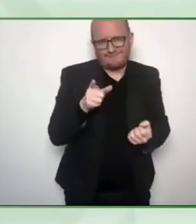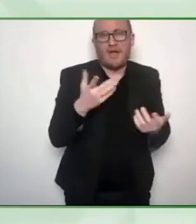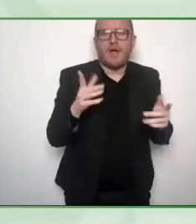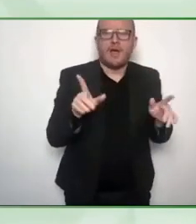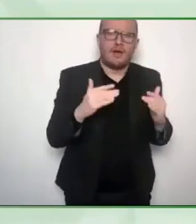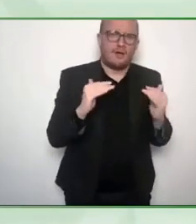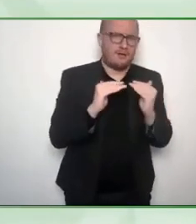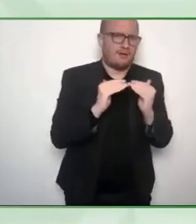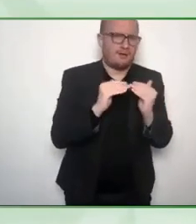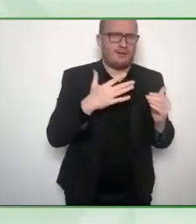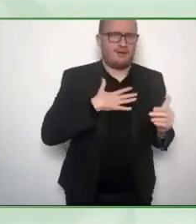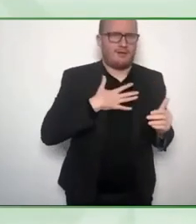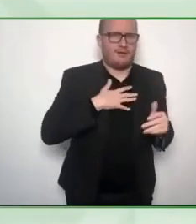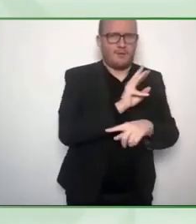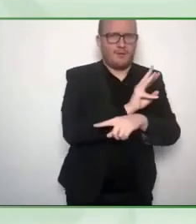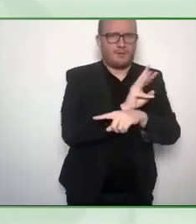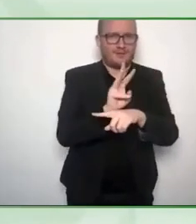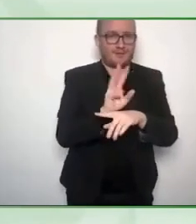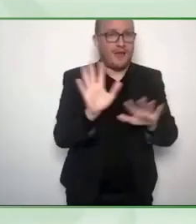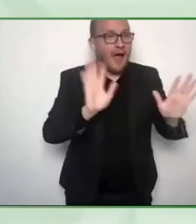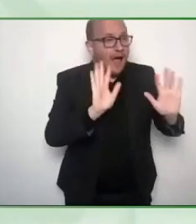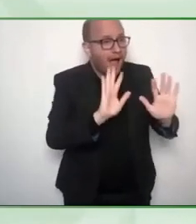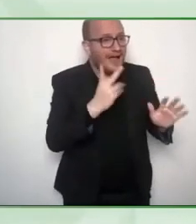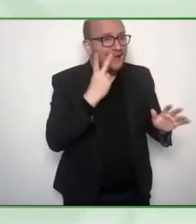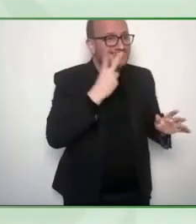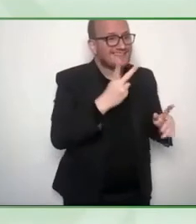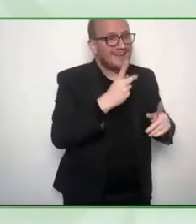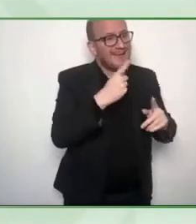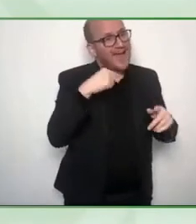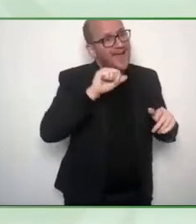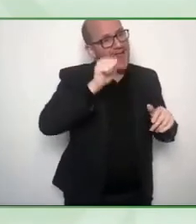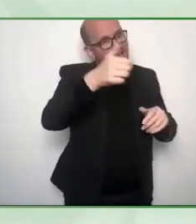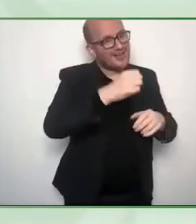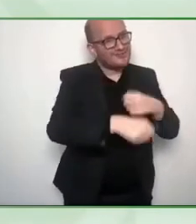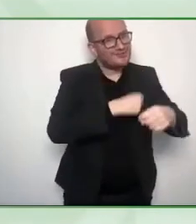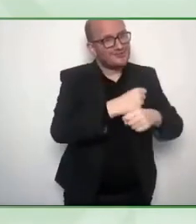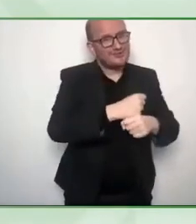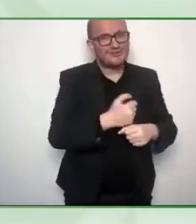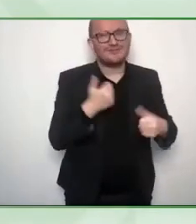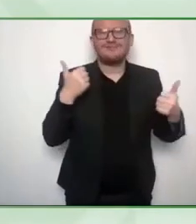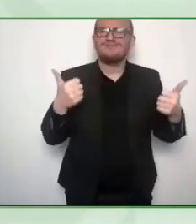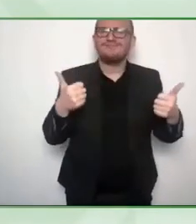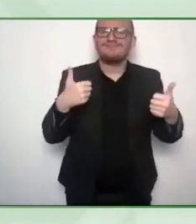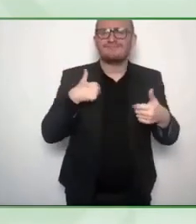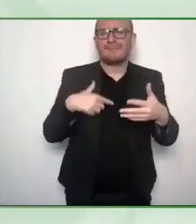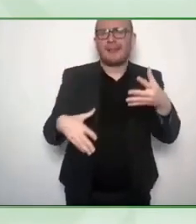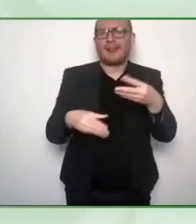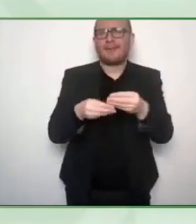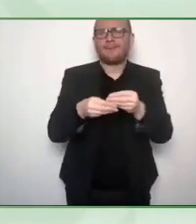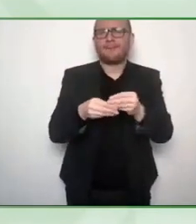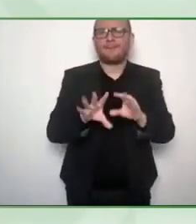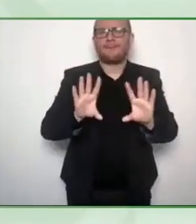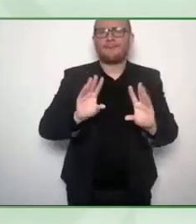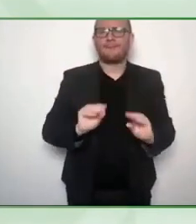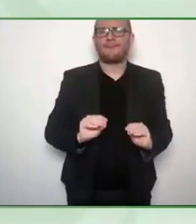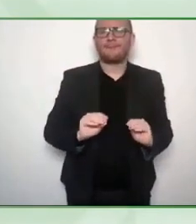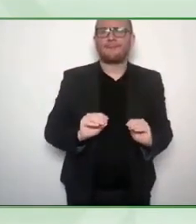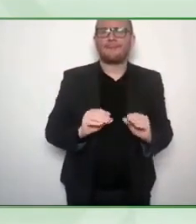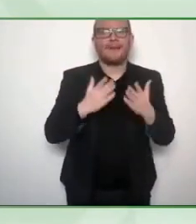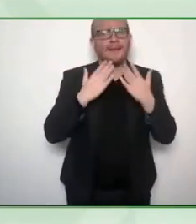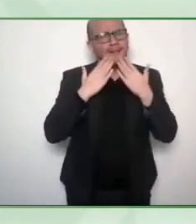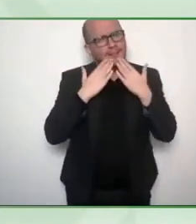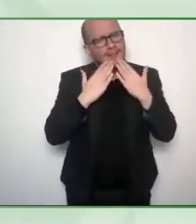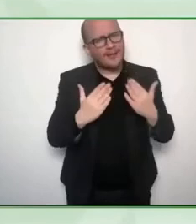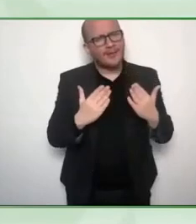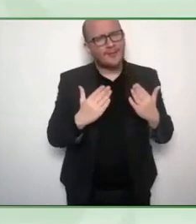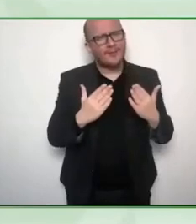regards, see you next year. So, Neha, thank you so much. We're going to wrap up and I just want to say a huge thank you to you, Planet Enabled,